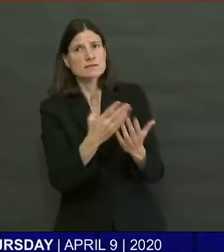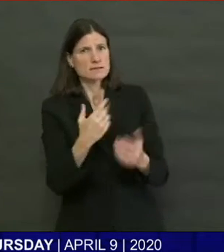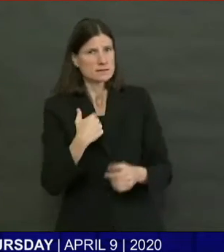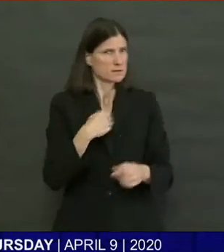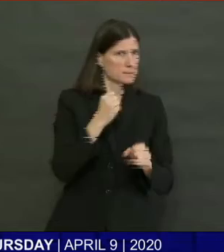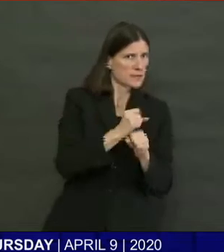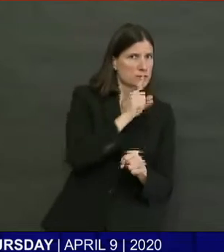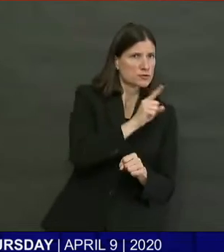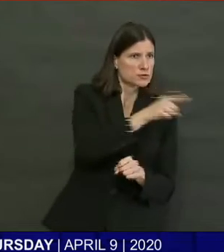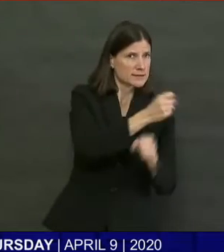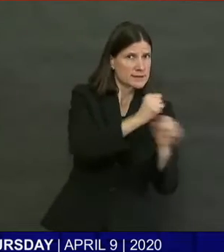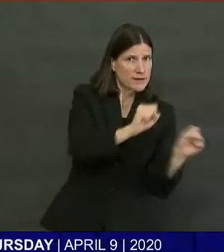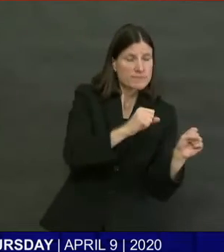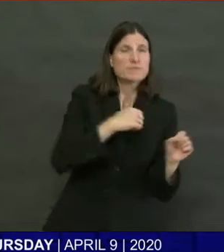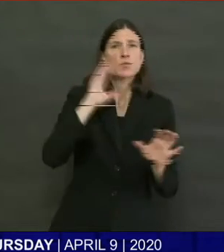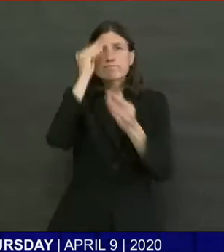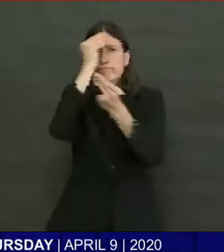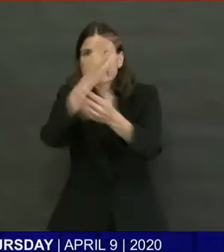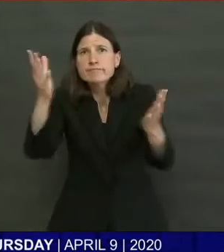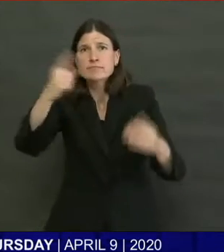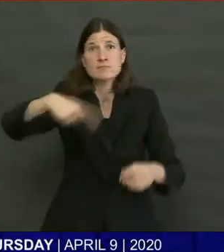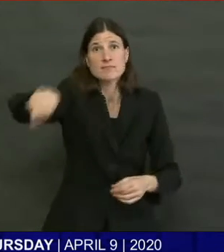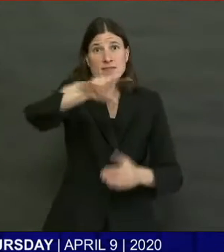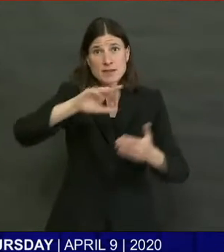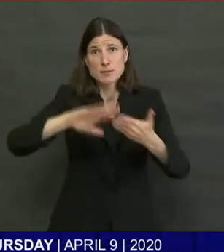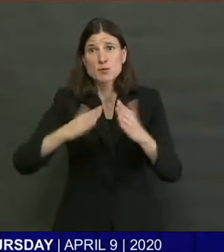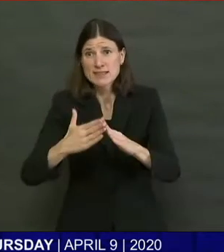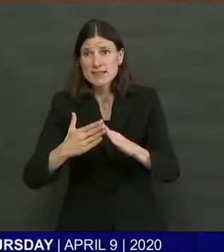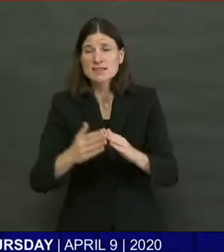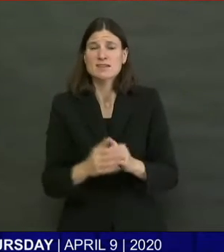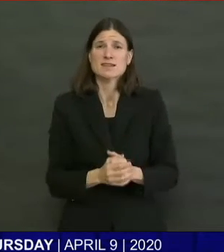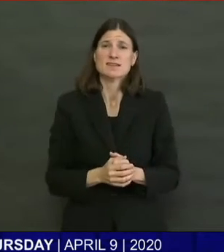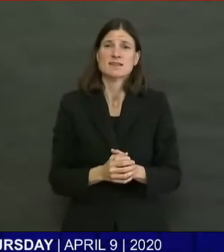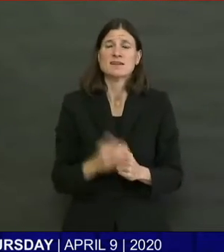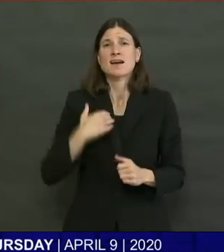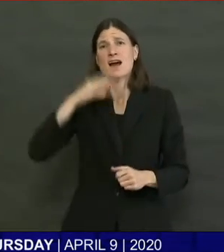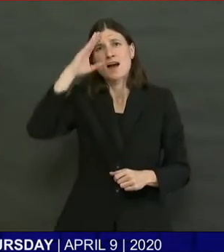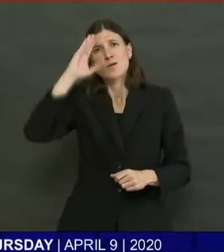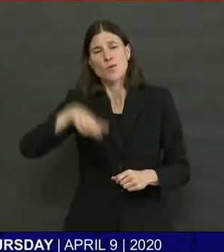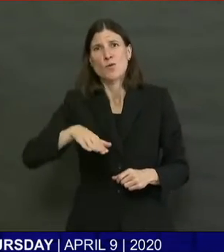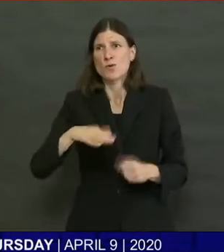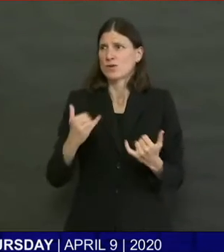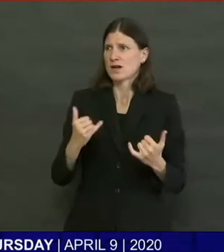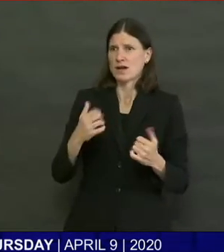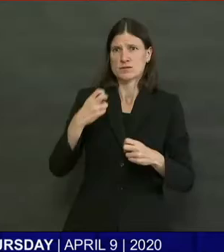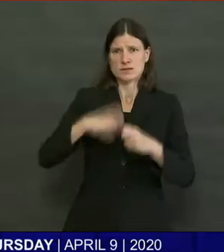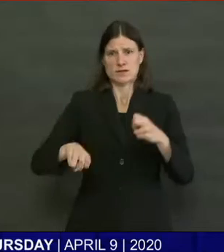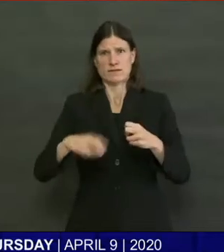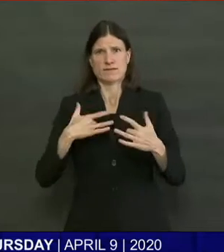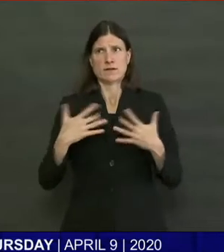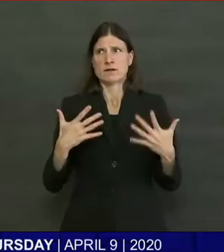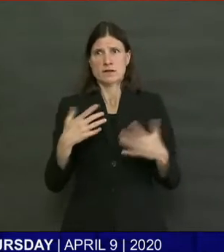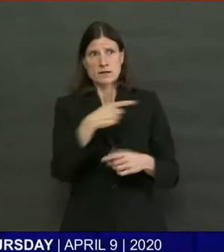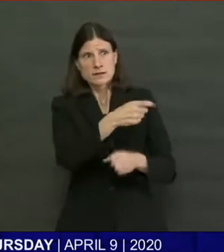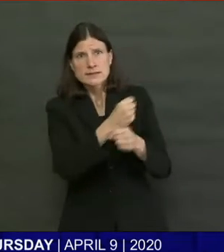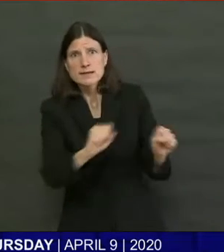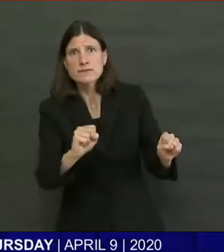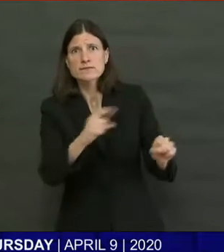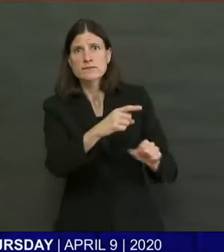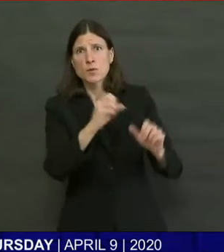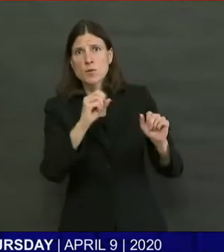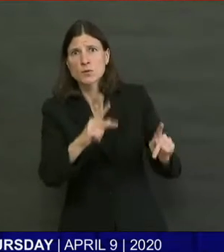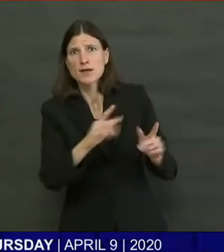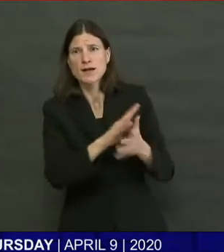And I want you to know we know it's an especially difficult time. By the way, that messaging goes for people in other